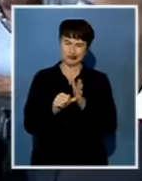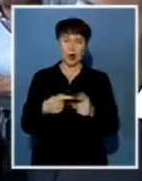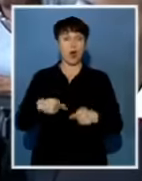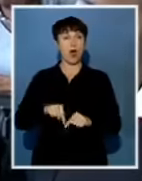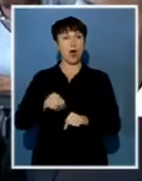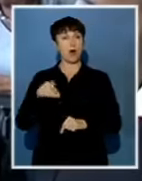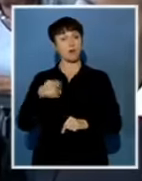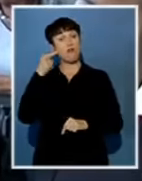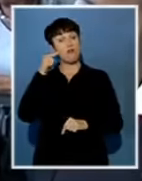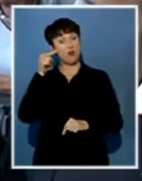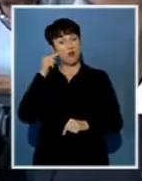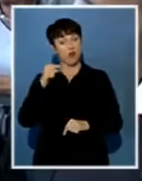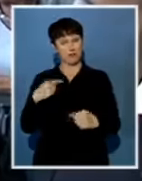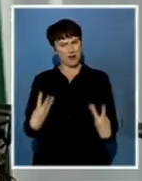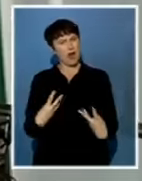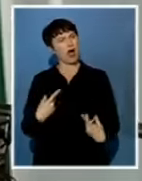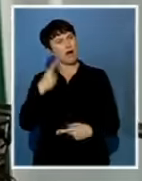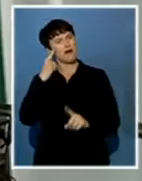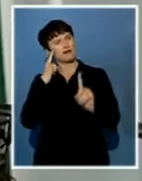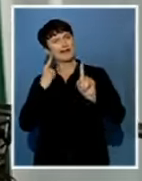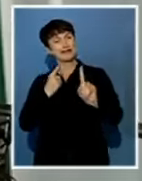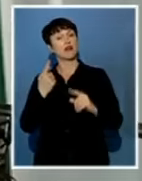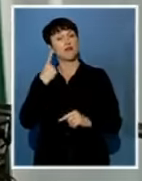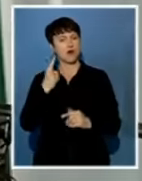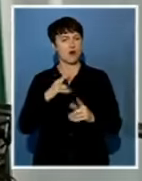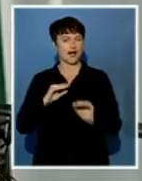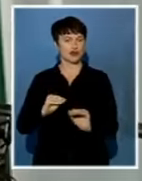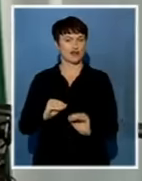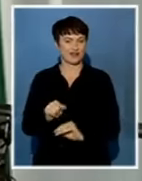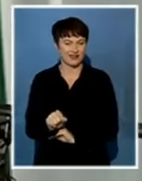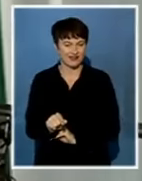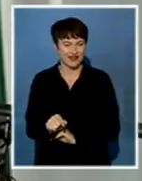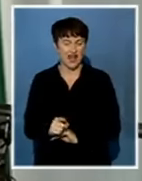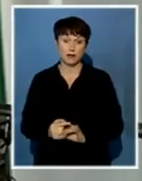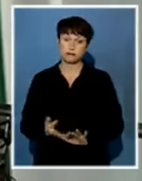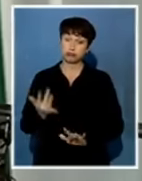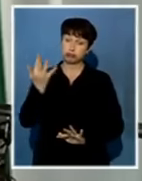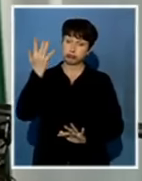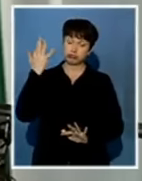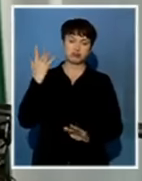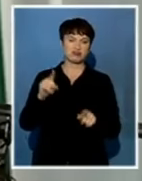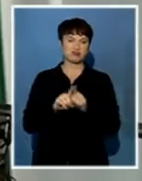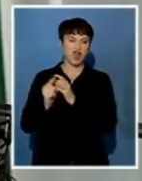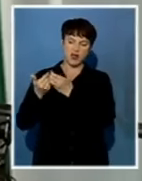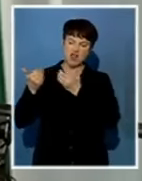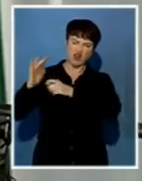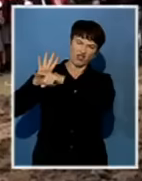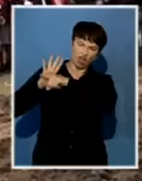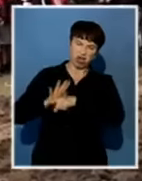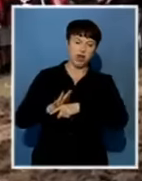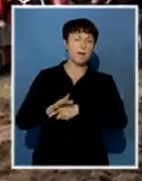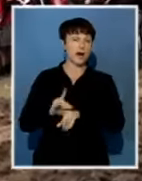existence as a people, even during the dark days of oppression.